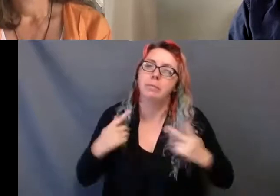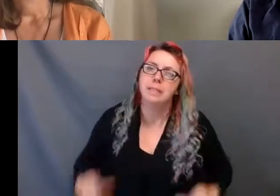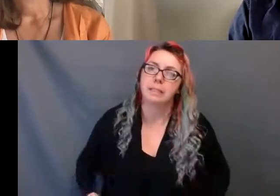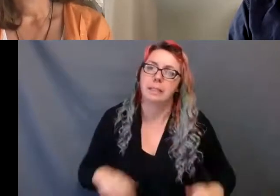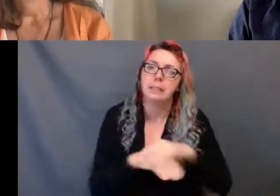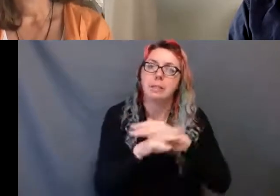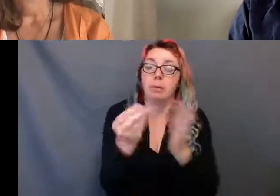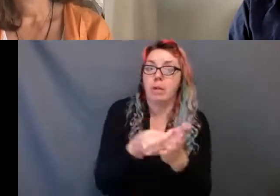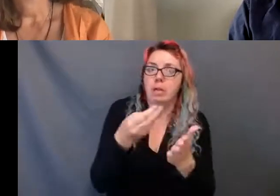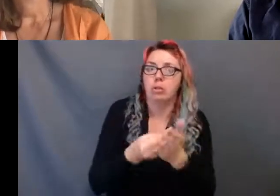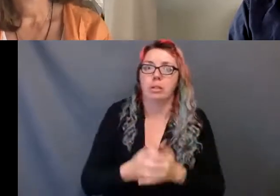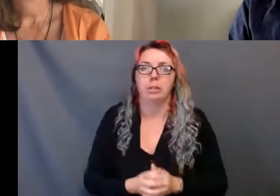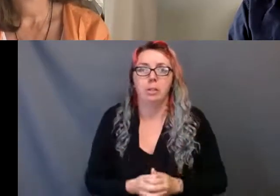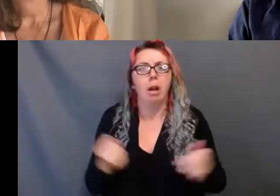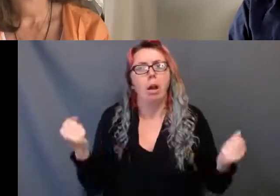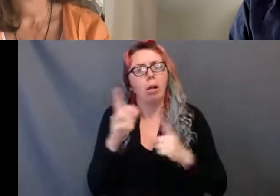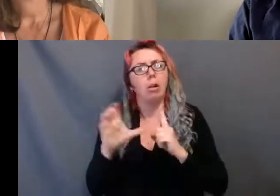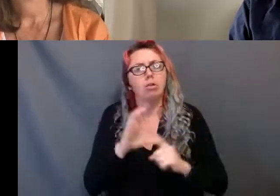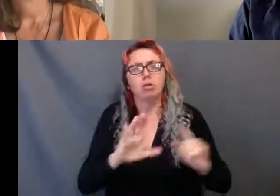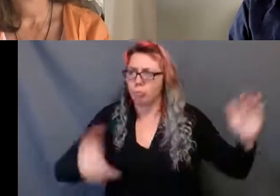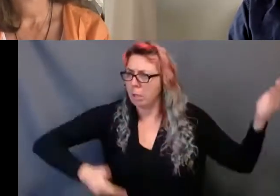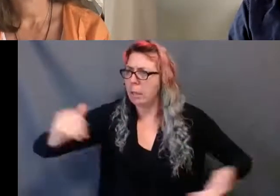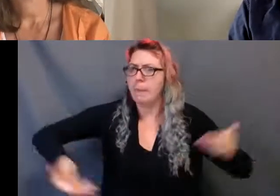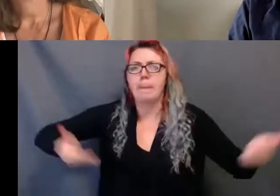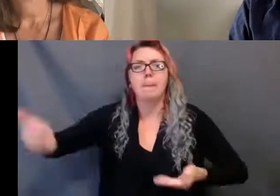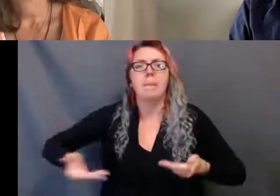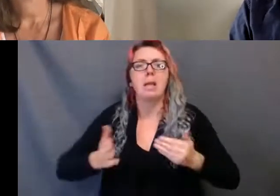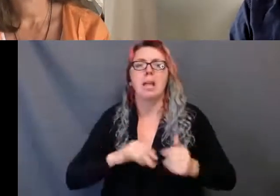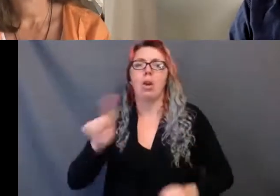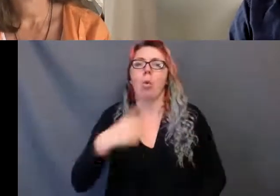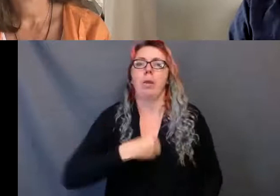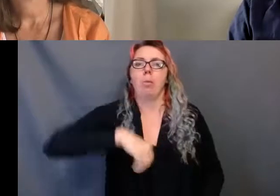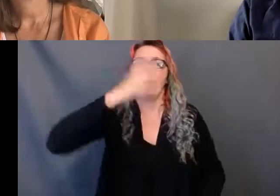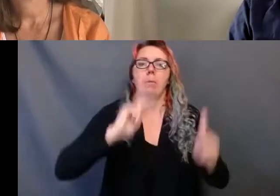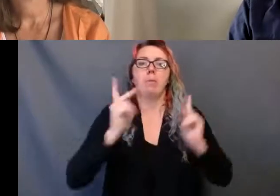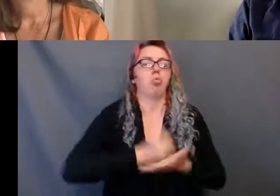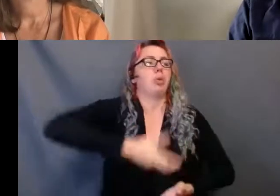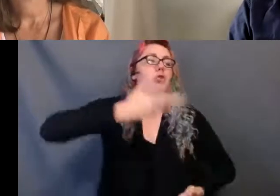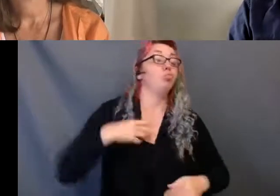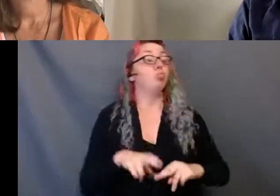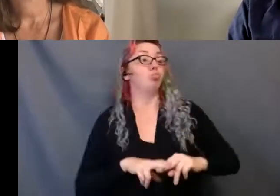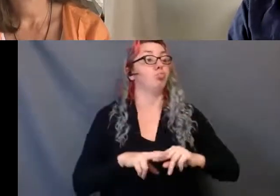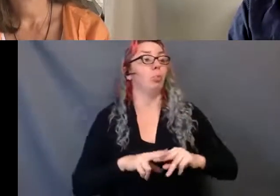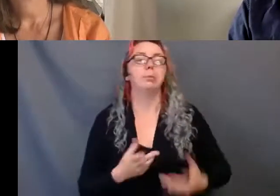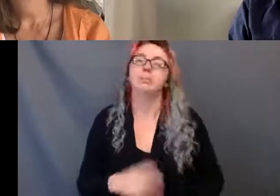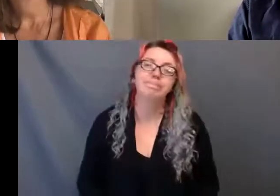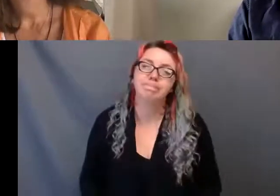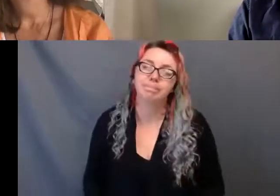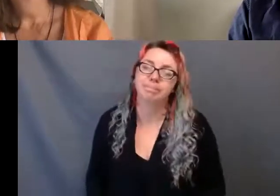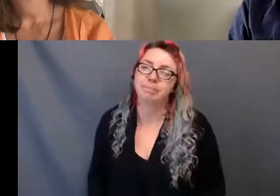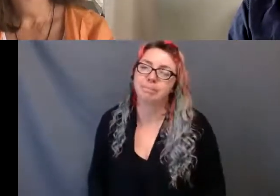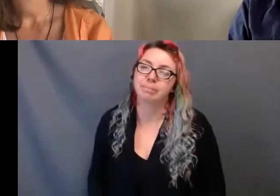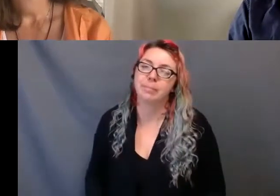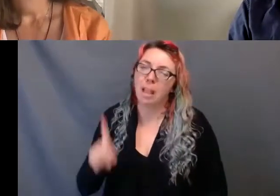all cultures and not exclusive entrenched bastions of white elitism. We must insist that they are welcoming spaces for